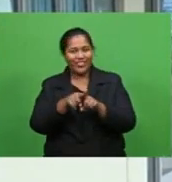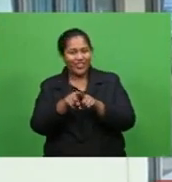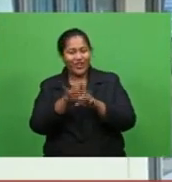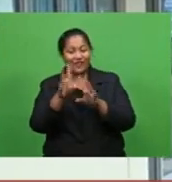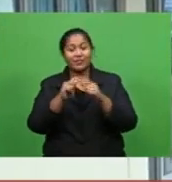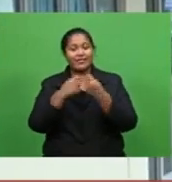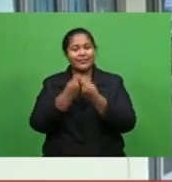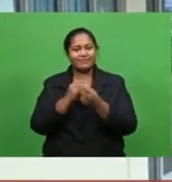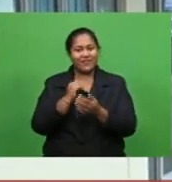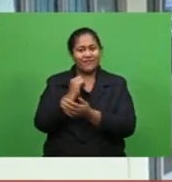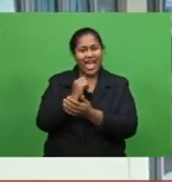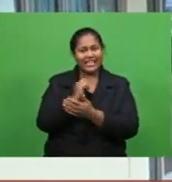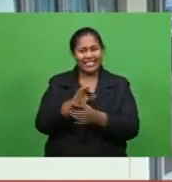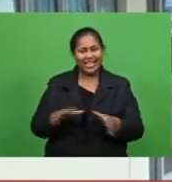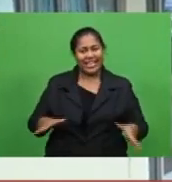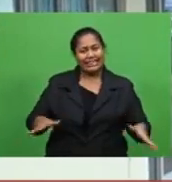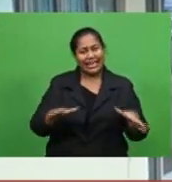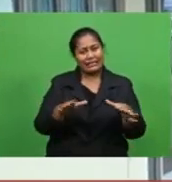attacking and